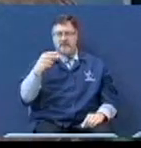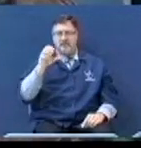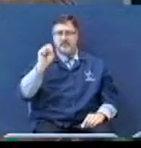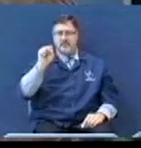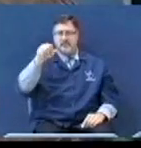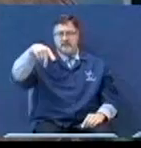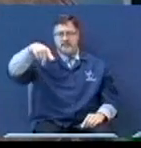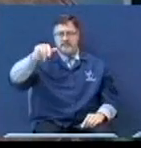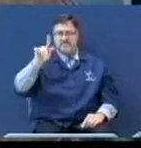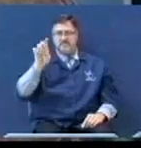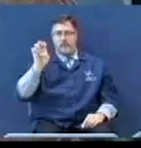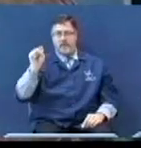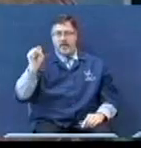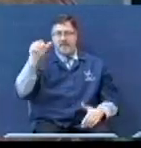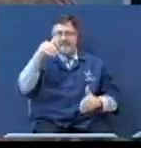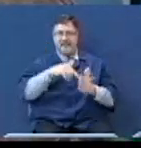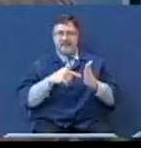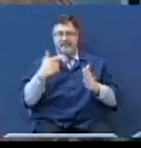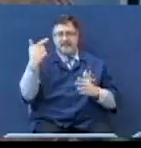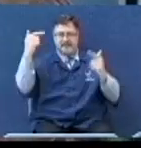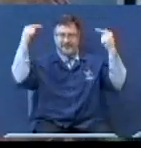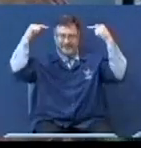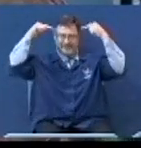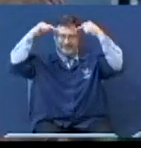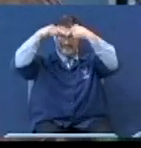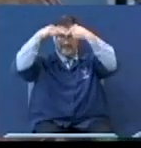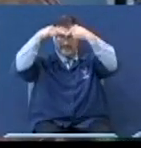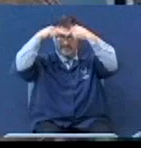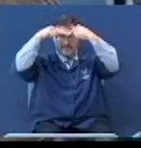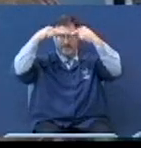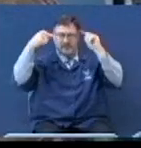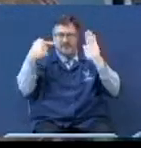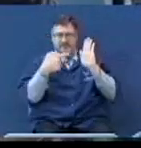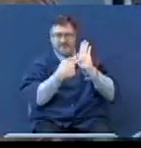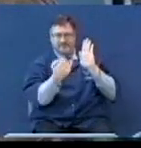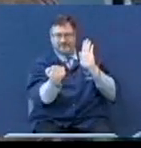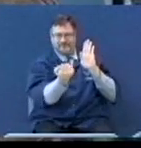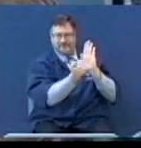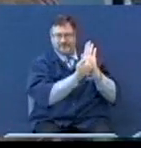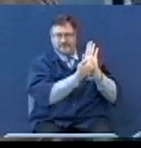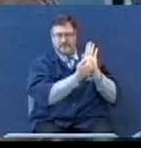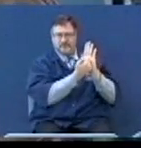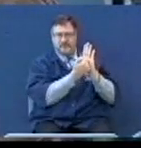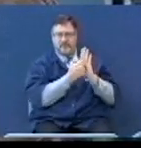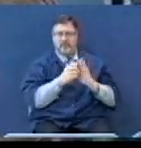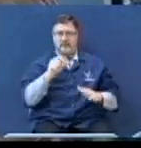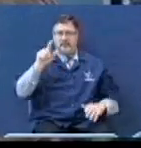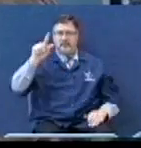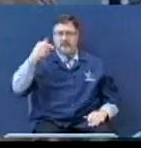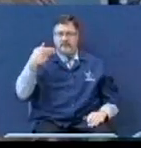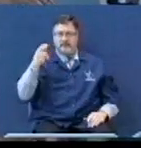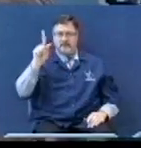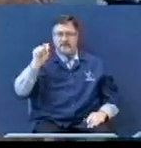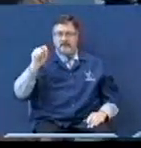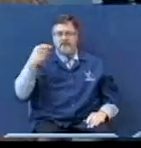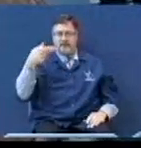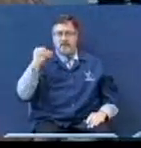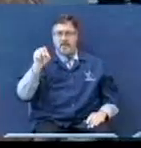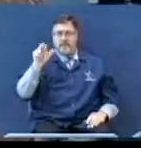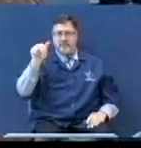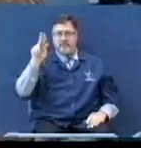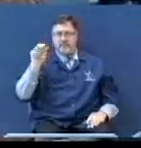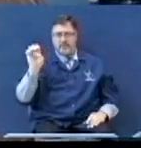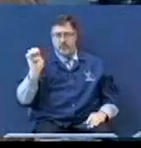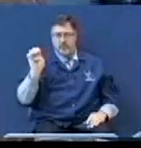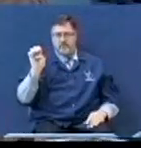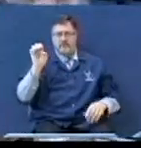They planted a crown of thorns of three inches of thorn on his head. Ladies and